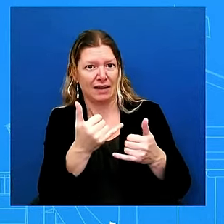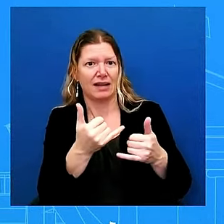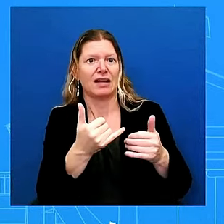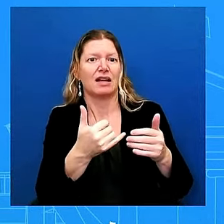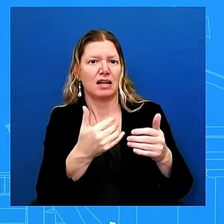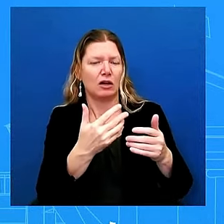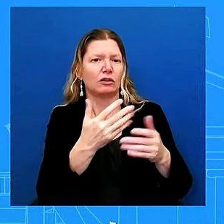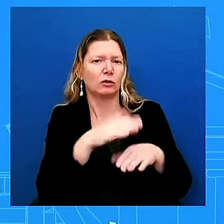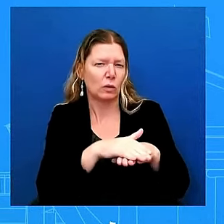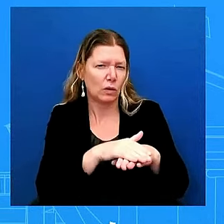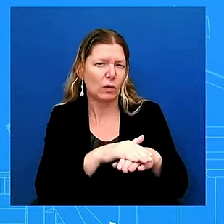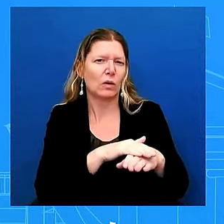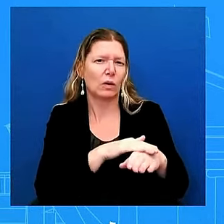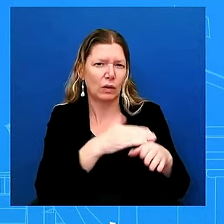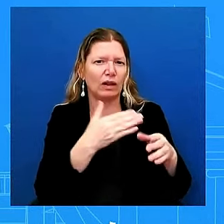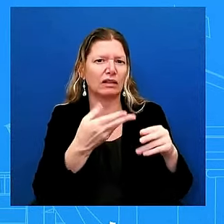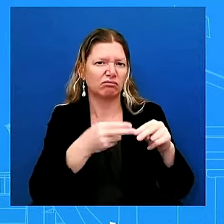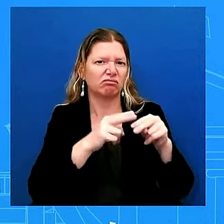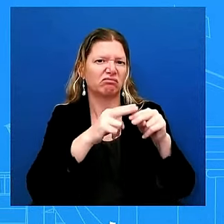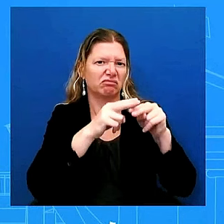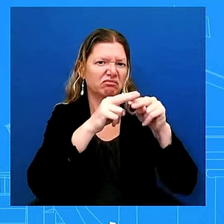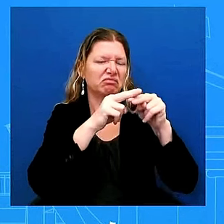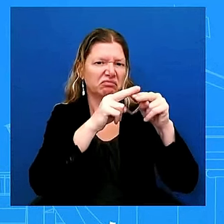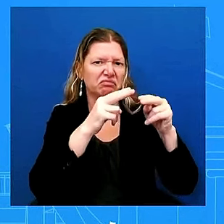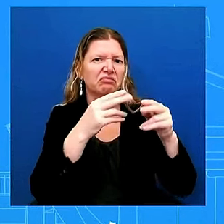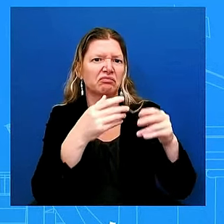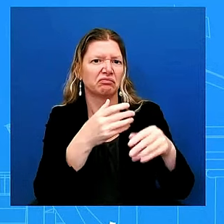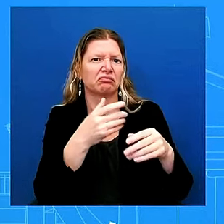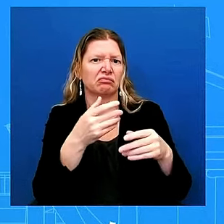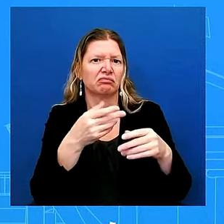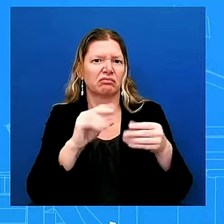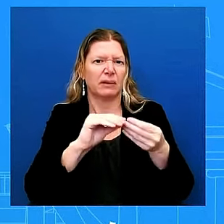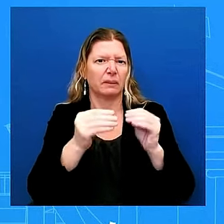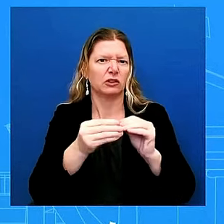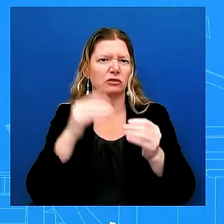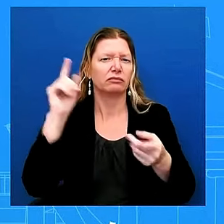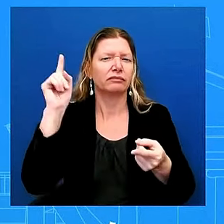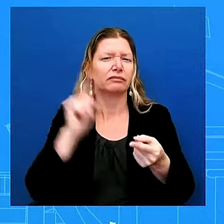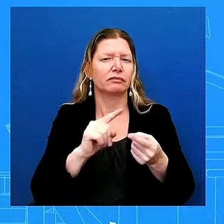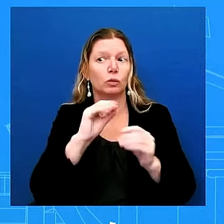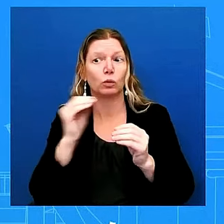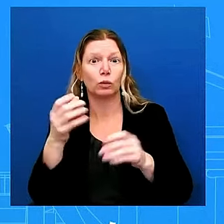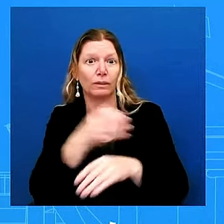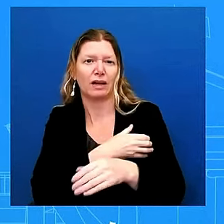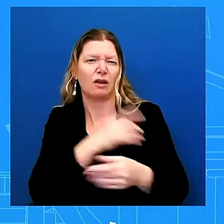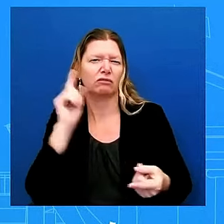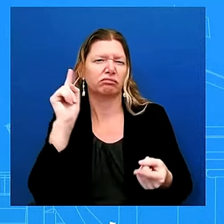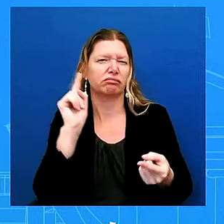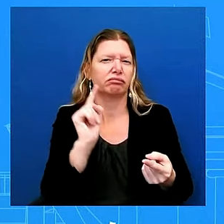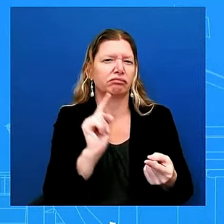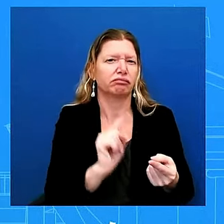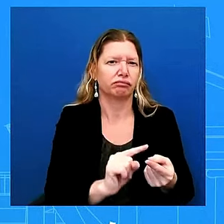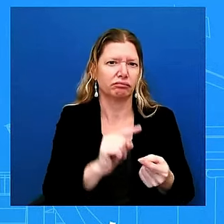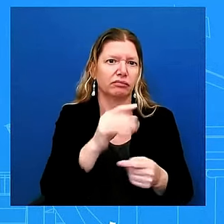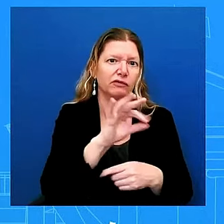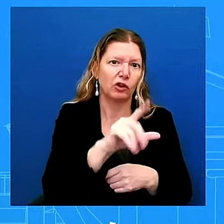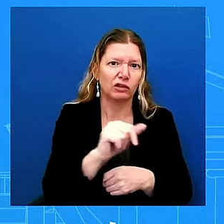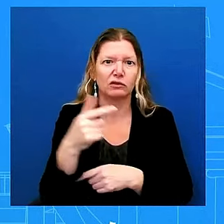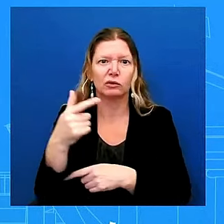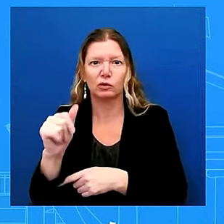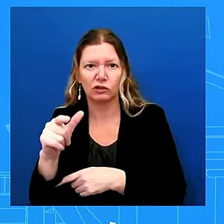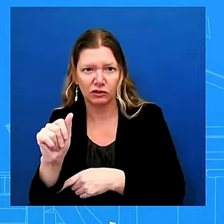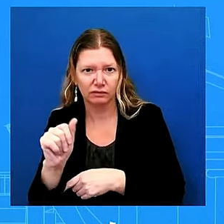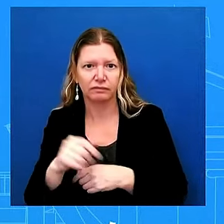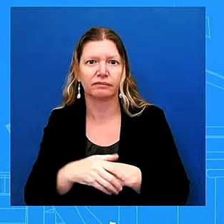states to assist with additional restoration efforts we see power outage numbers improving where restoration teams